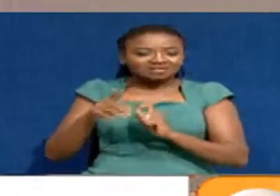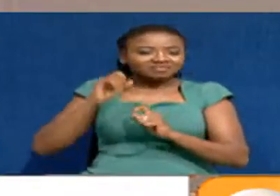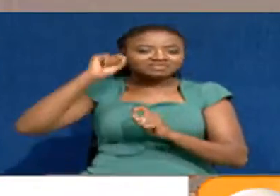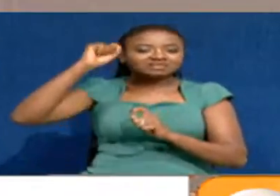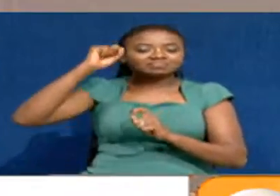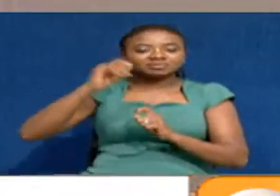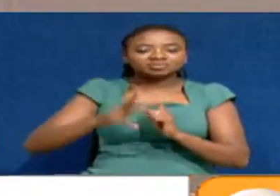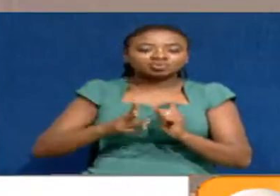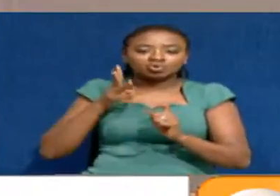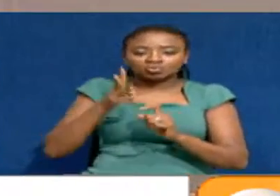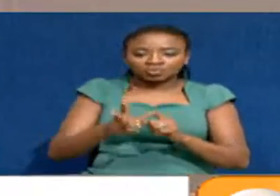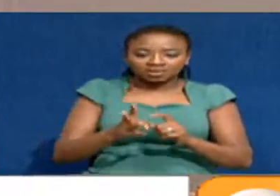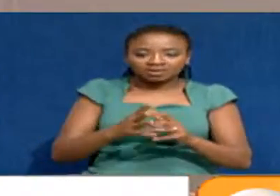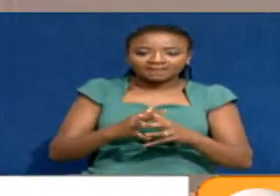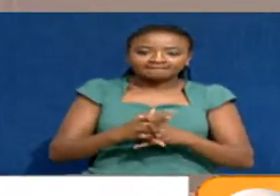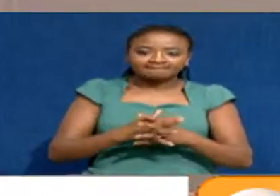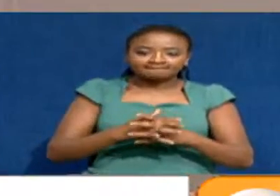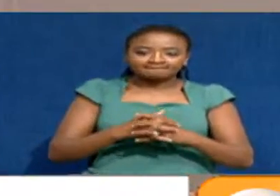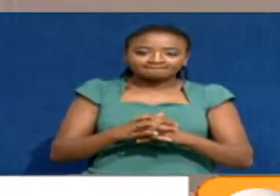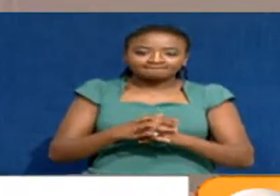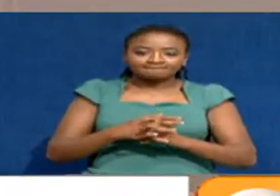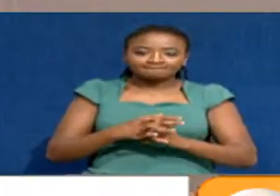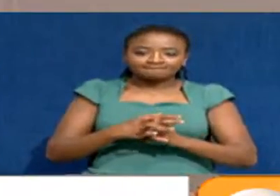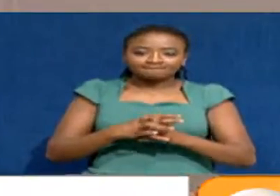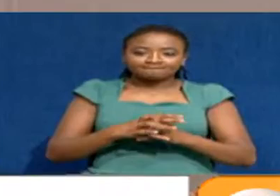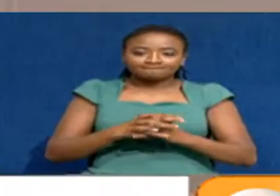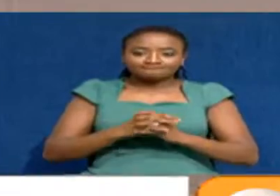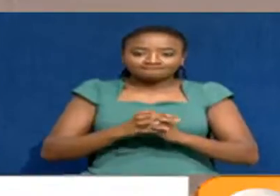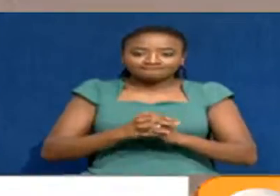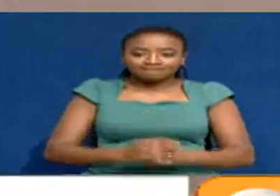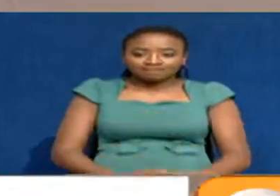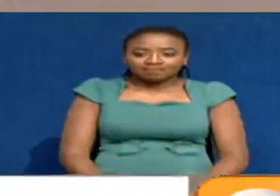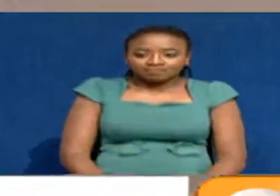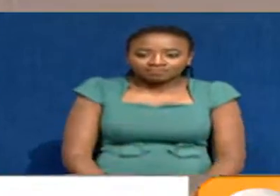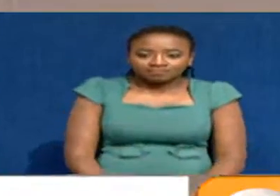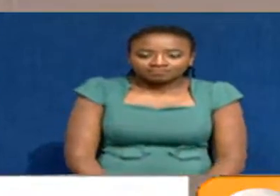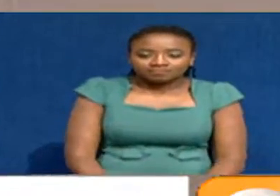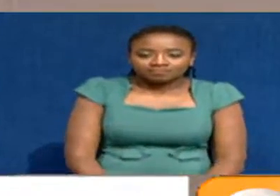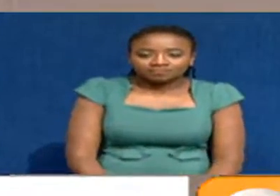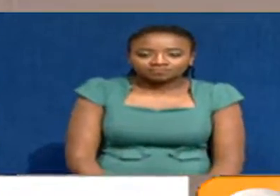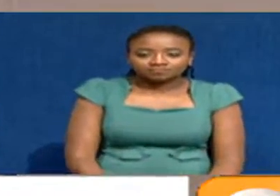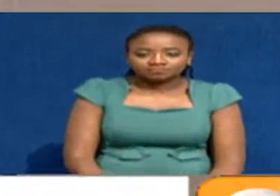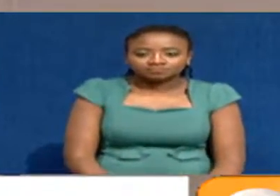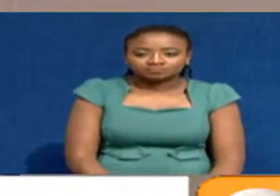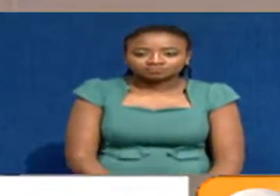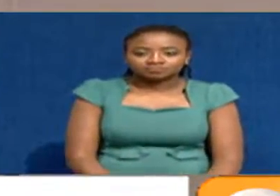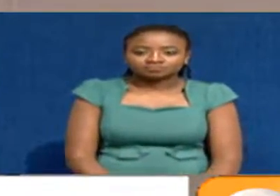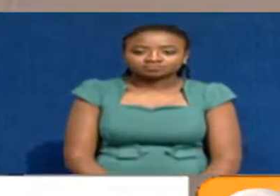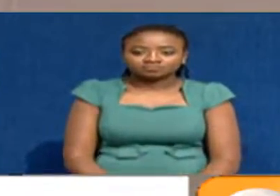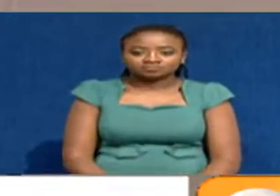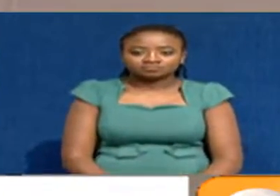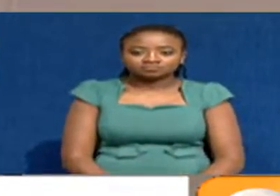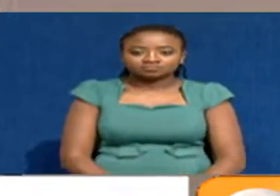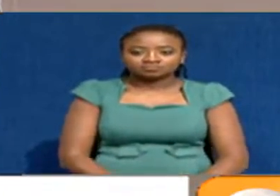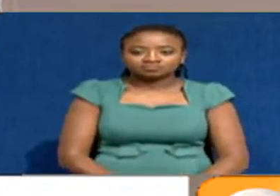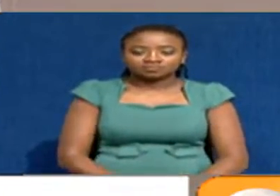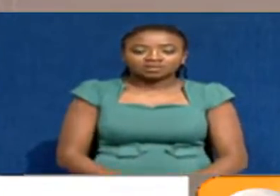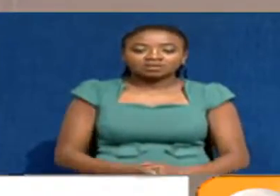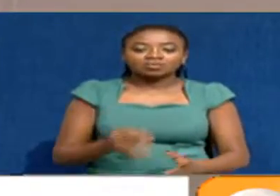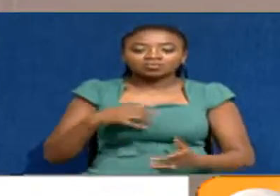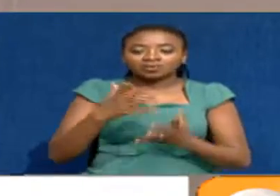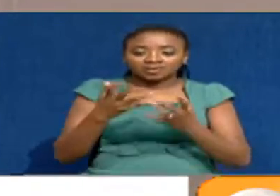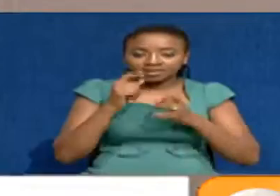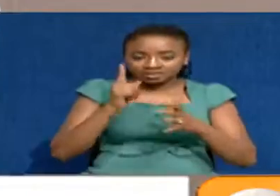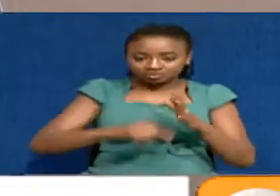The decision that needs to be made on these 27 constituencies is a political decision. What we want is a political discussion.